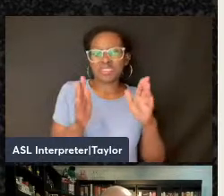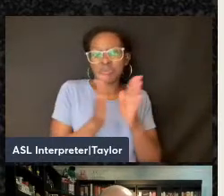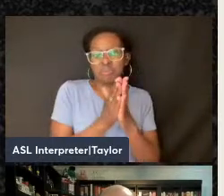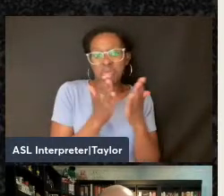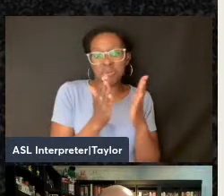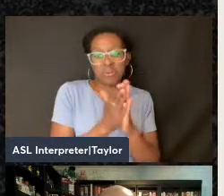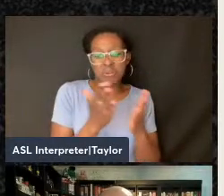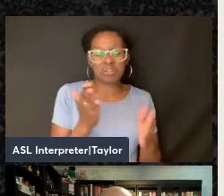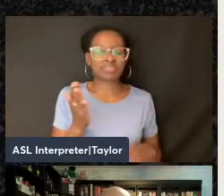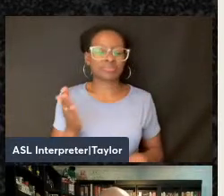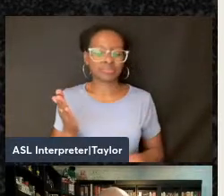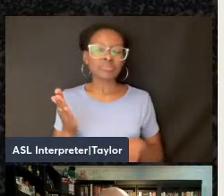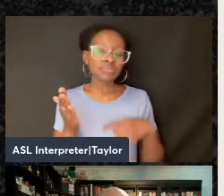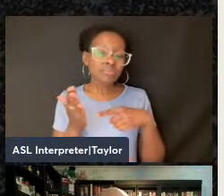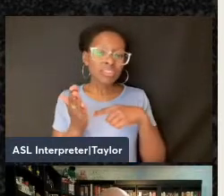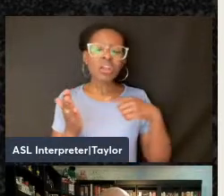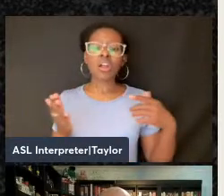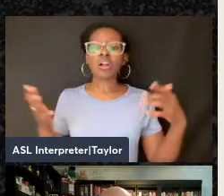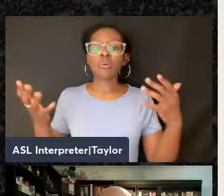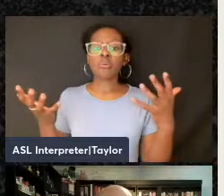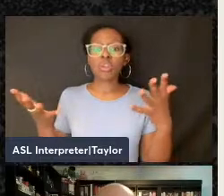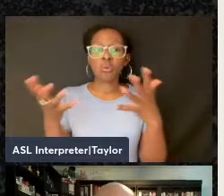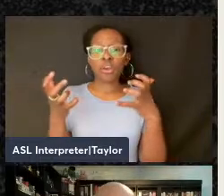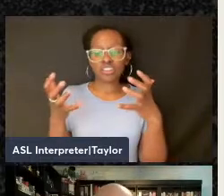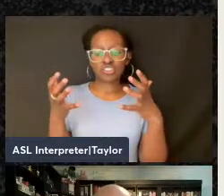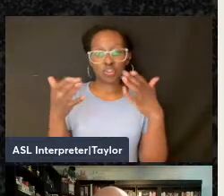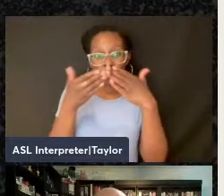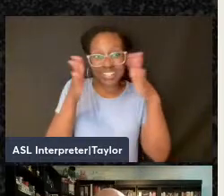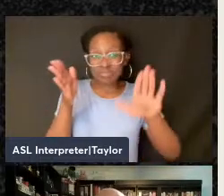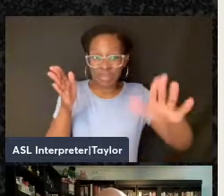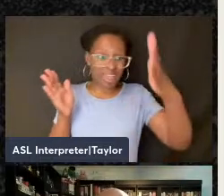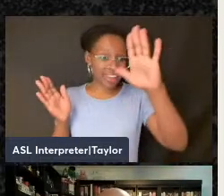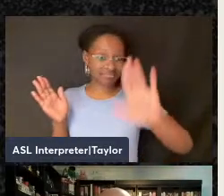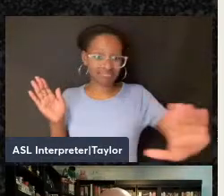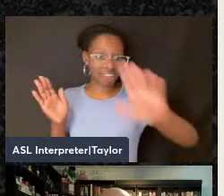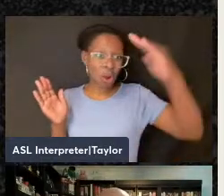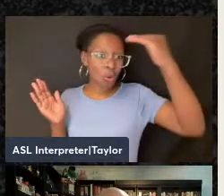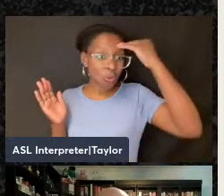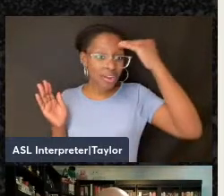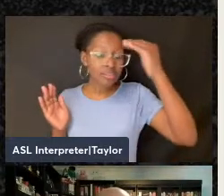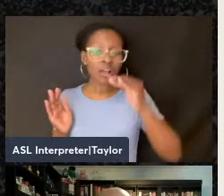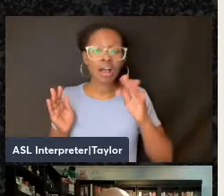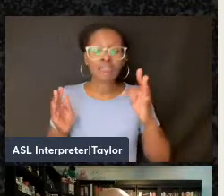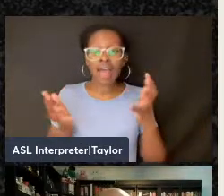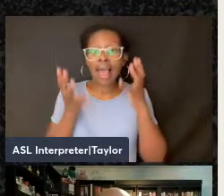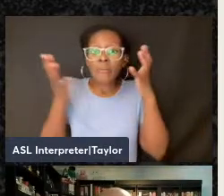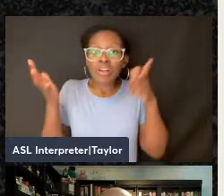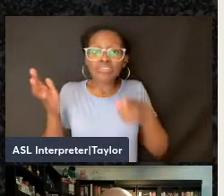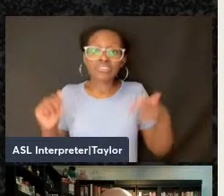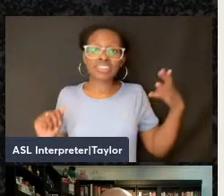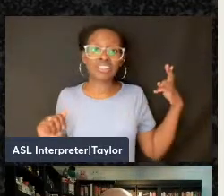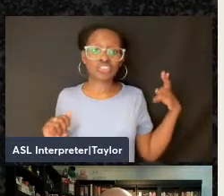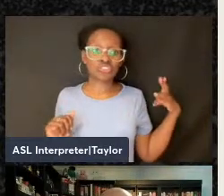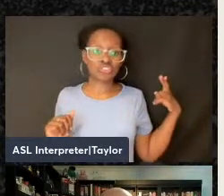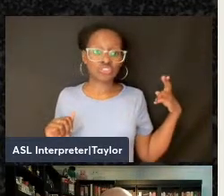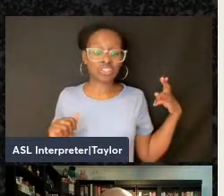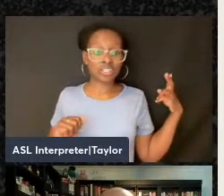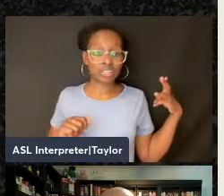is expand people's awareness of how much of this history is